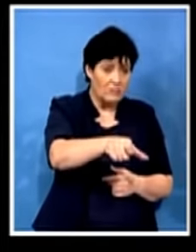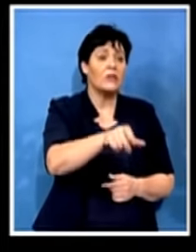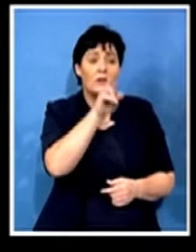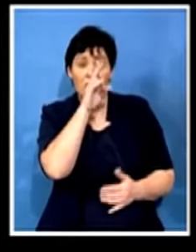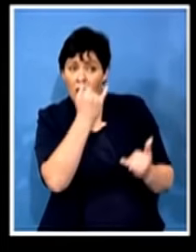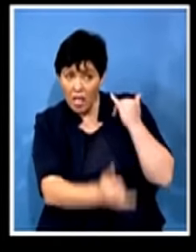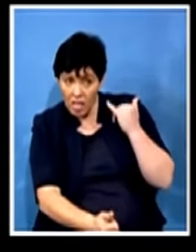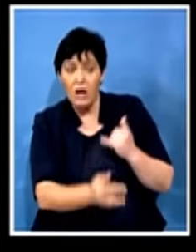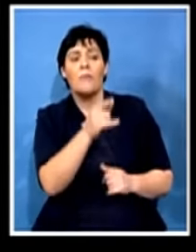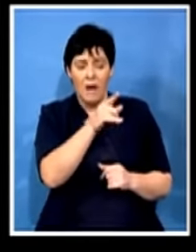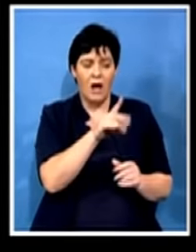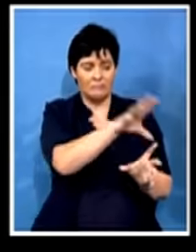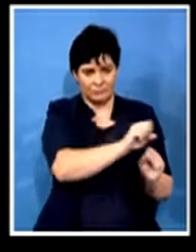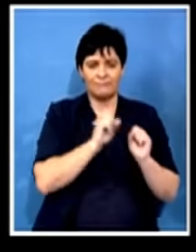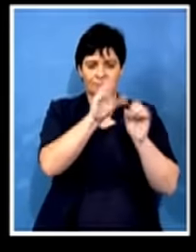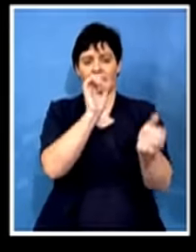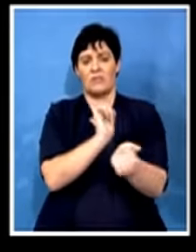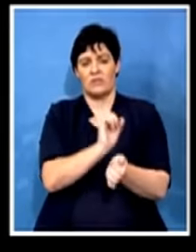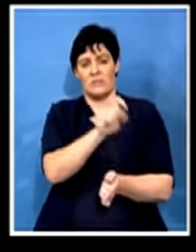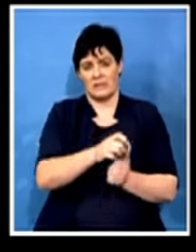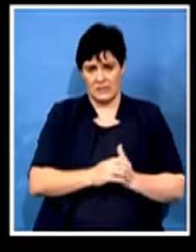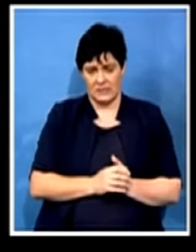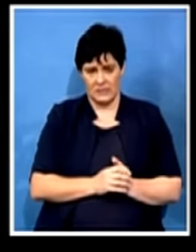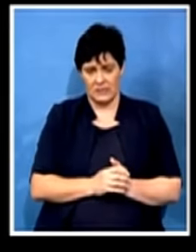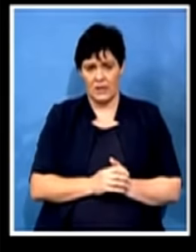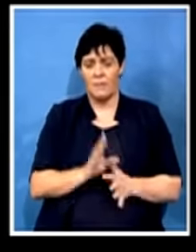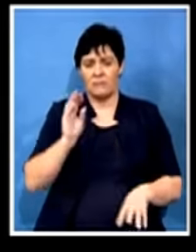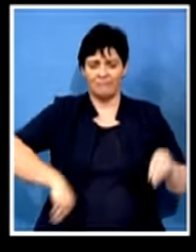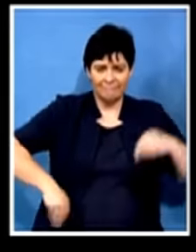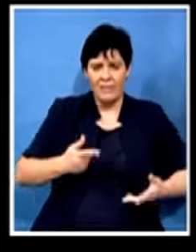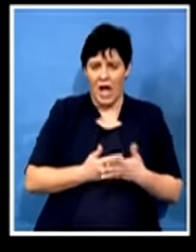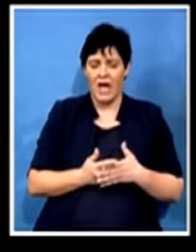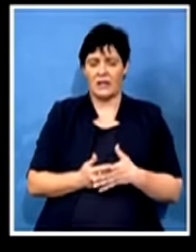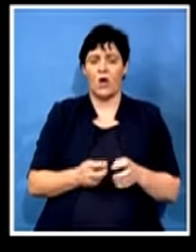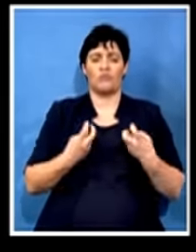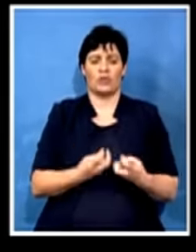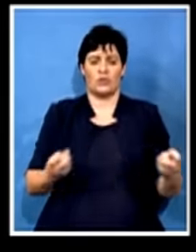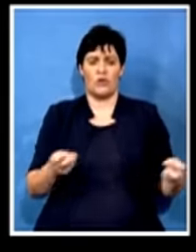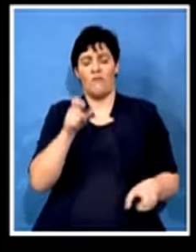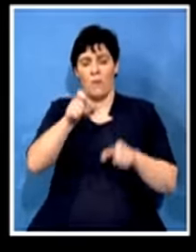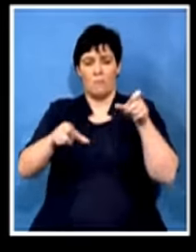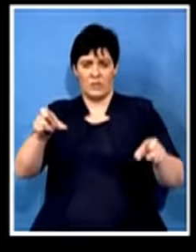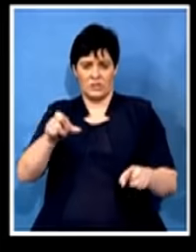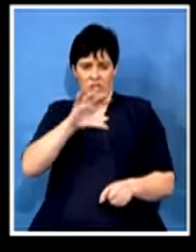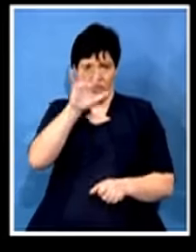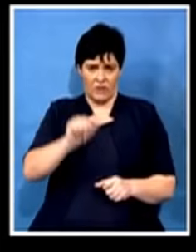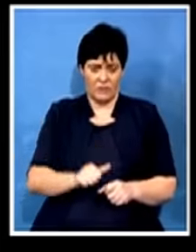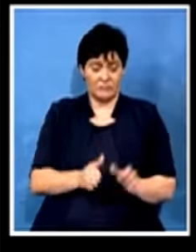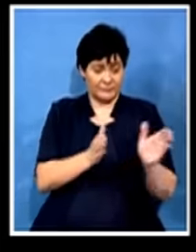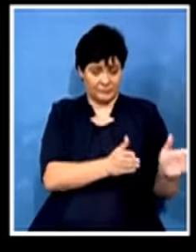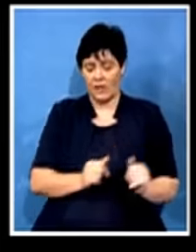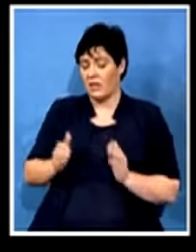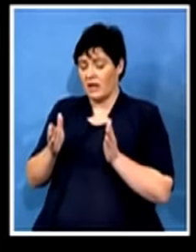and have looted and plundered the resources of the people of South Africa. Then you've got the radical economic transformation faction in the